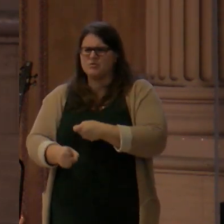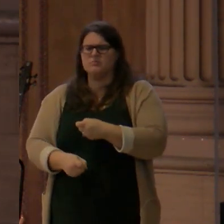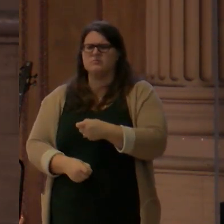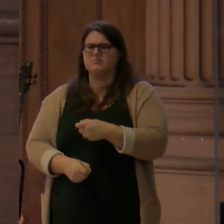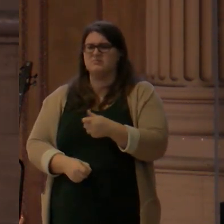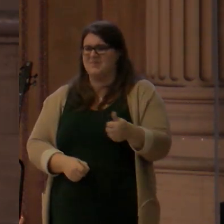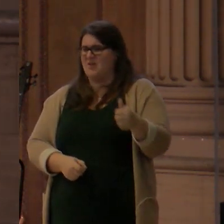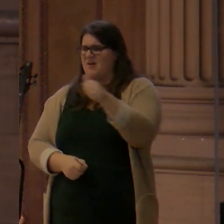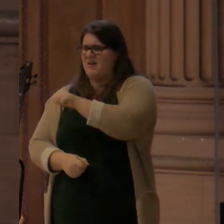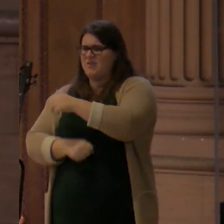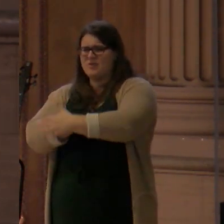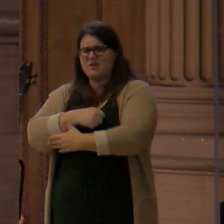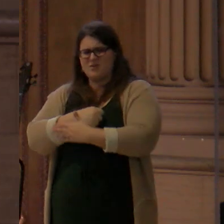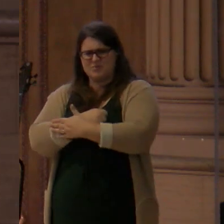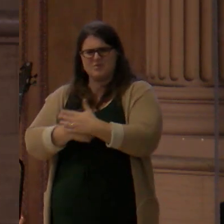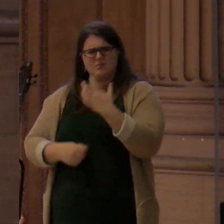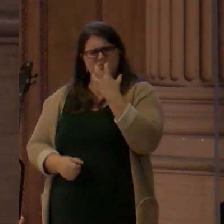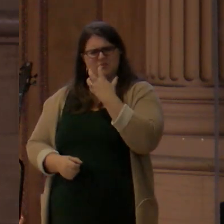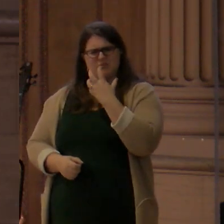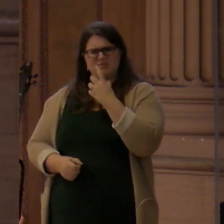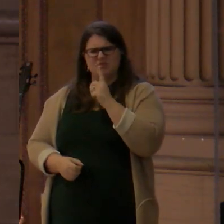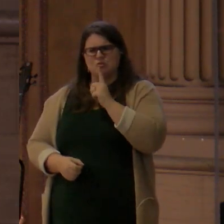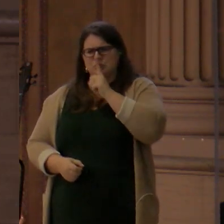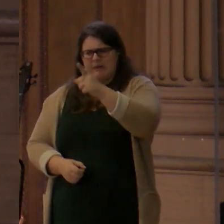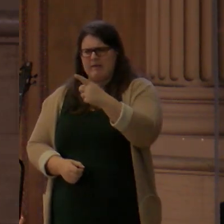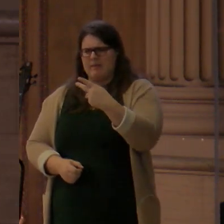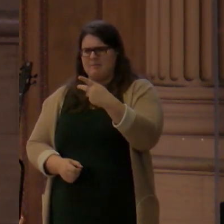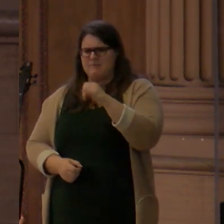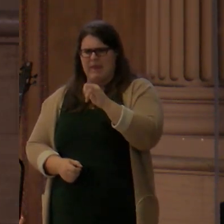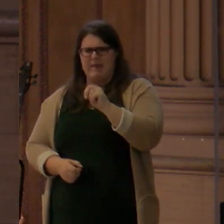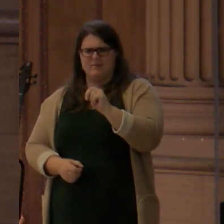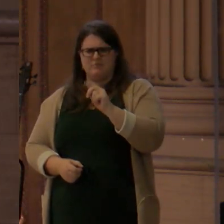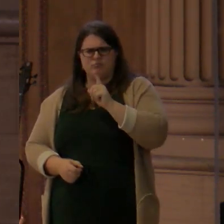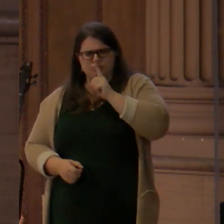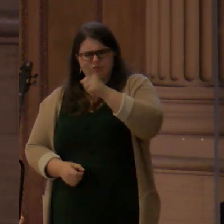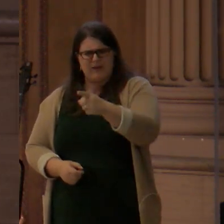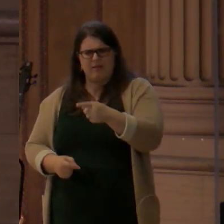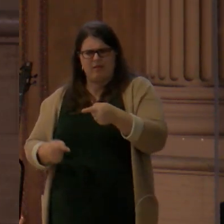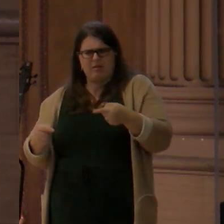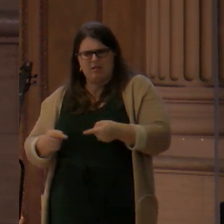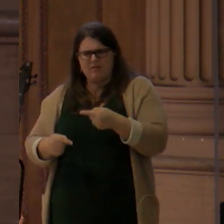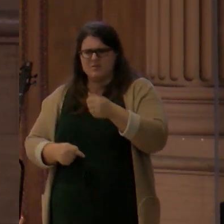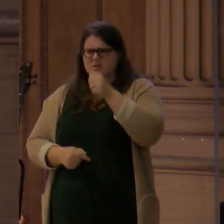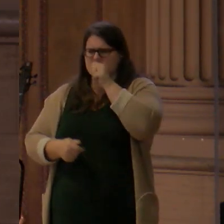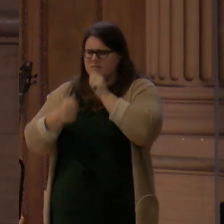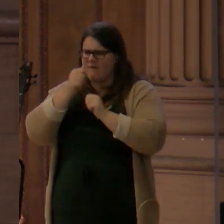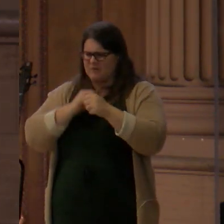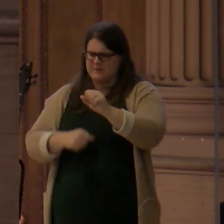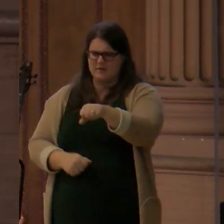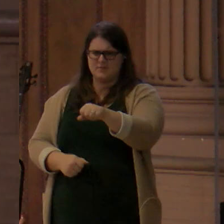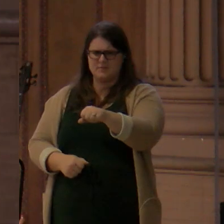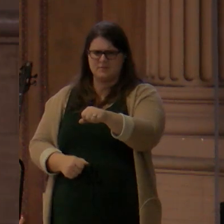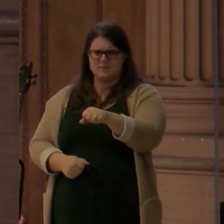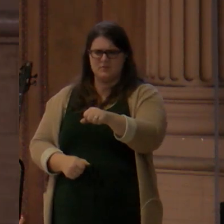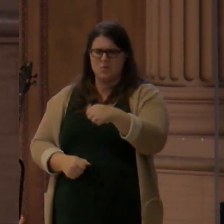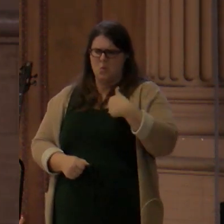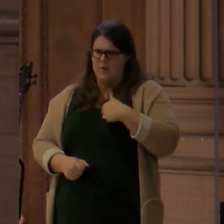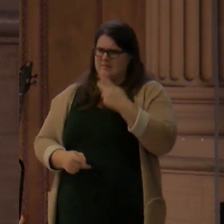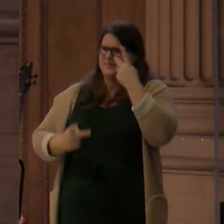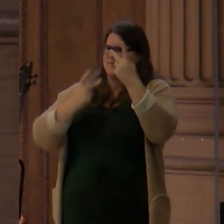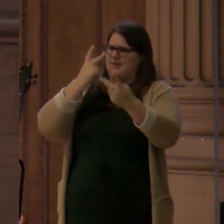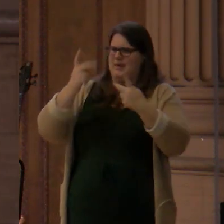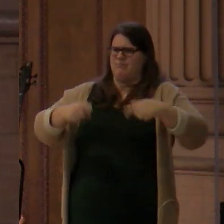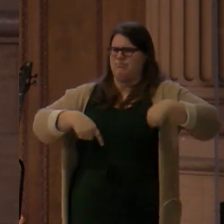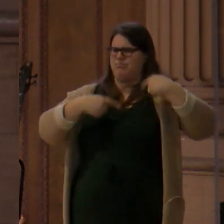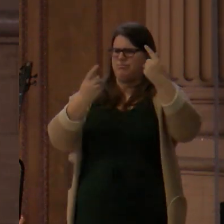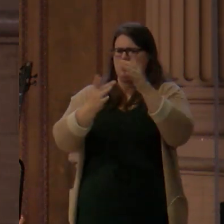parts of the world really do face this on a daily basis. And this all stems from the fall. Again, God says there's this enmity